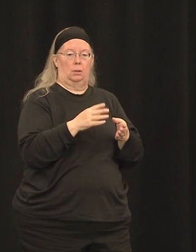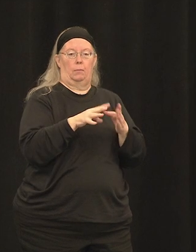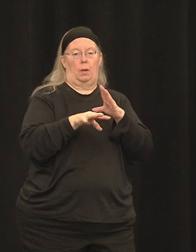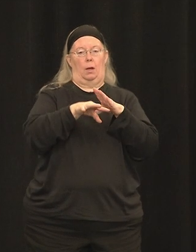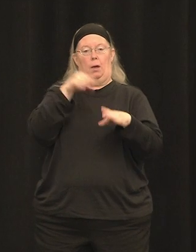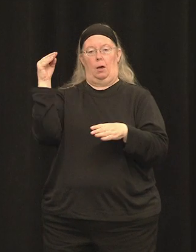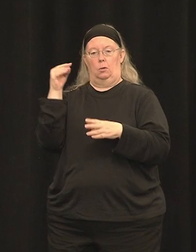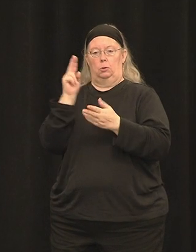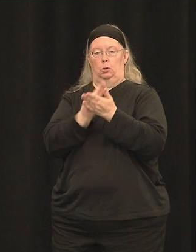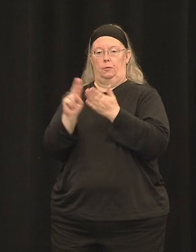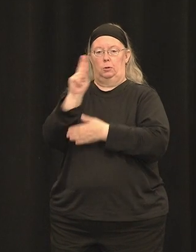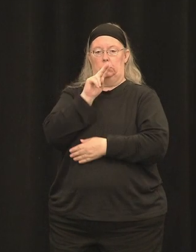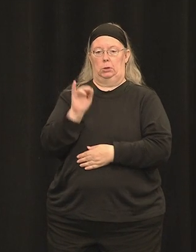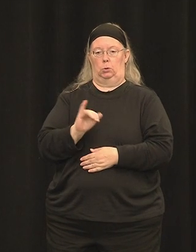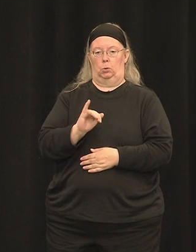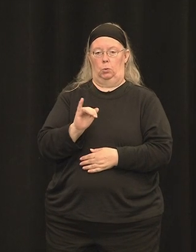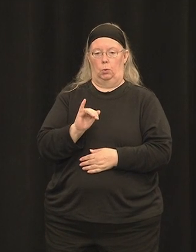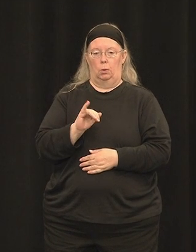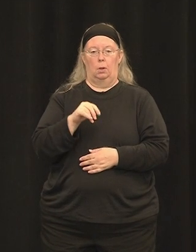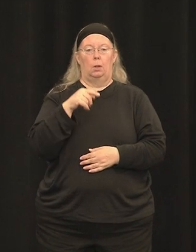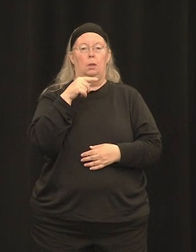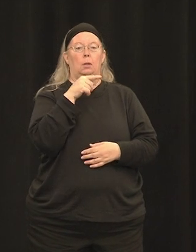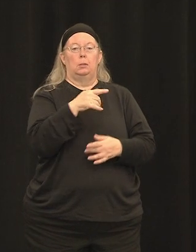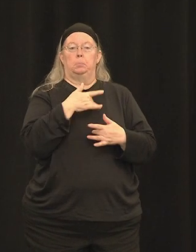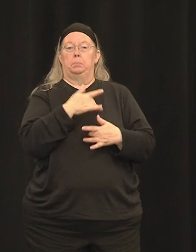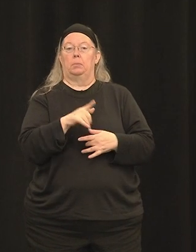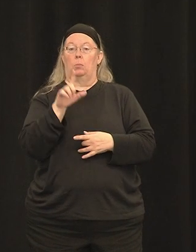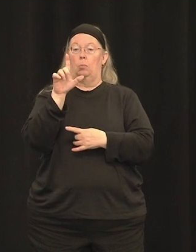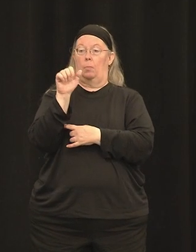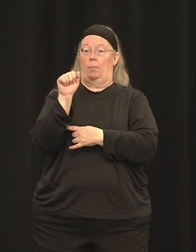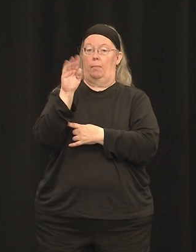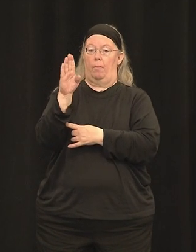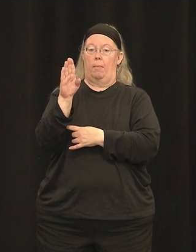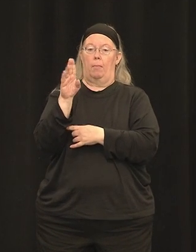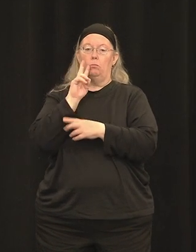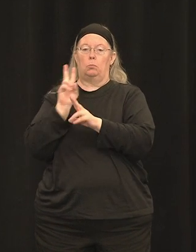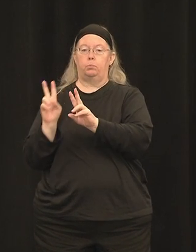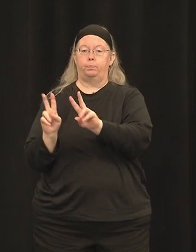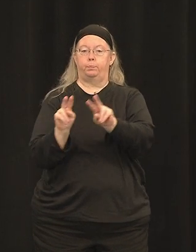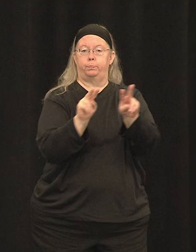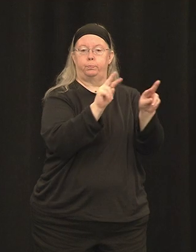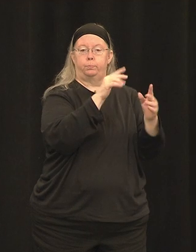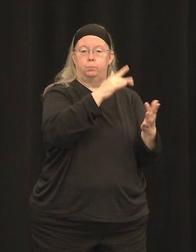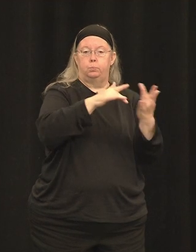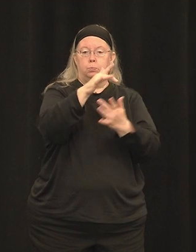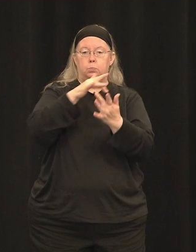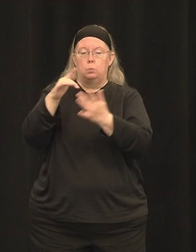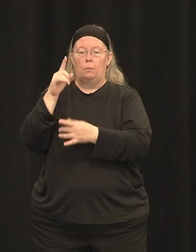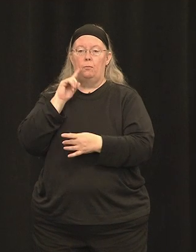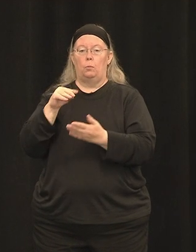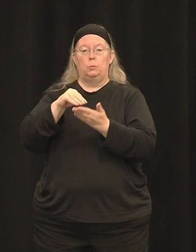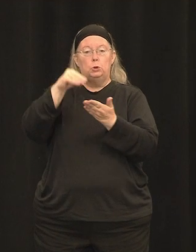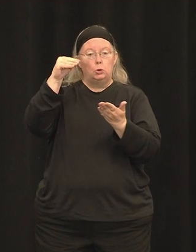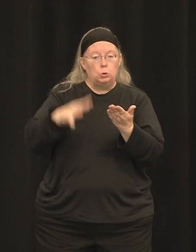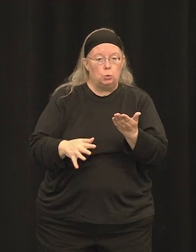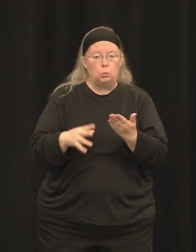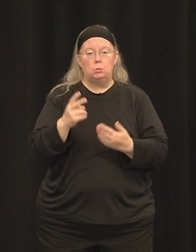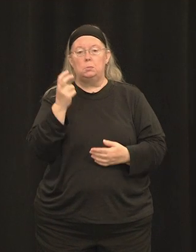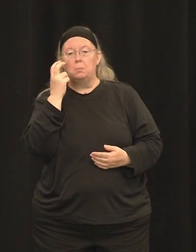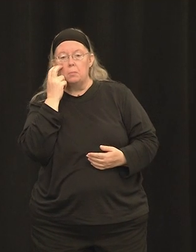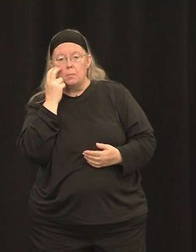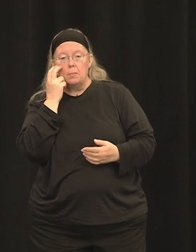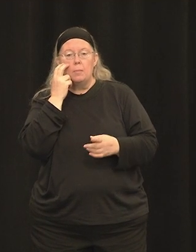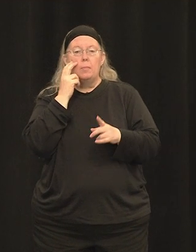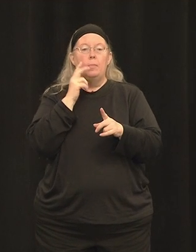impaired patients, hosts foundation meetings, and educates patients about ongoing research being